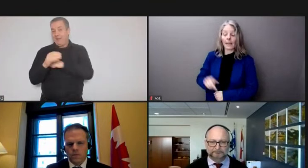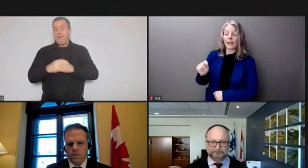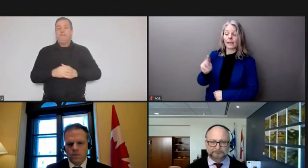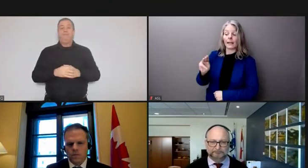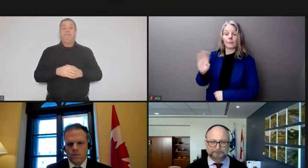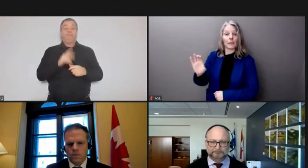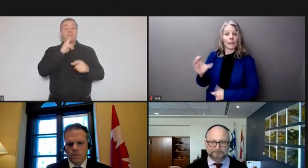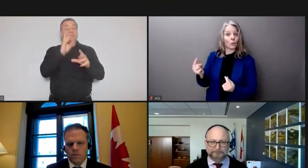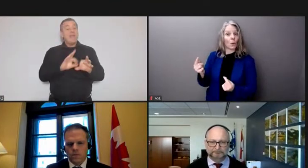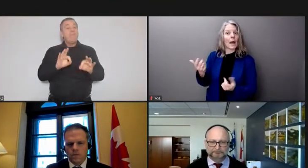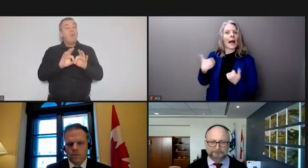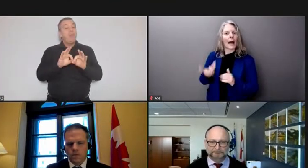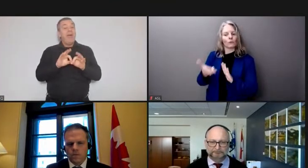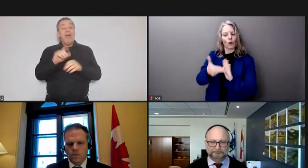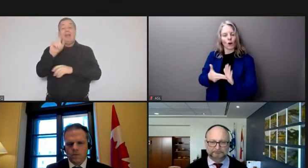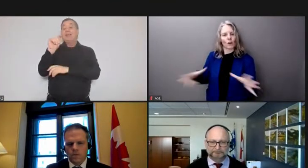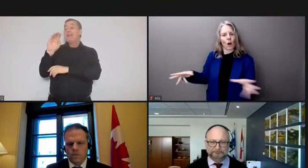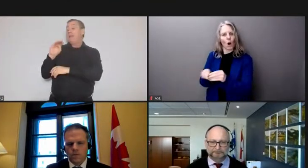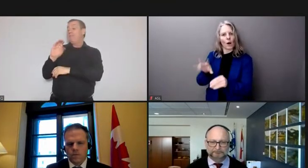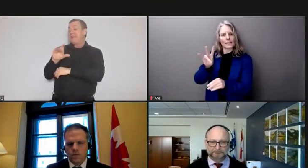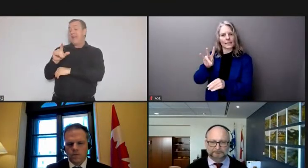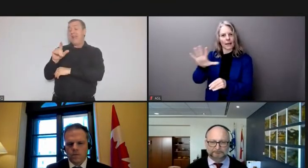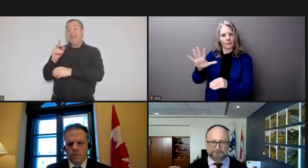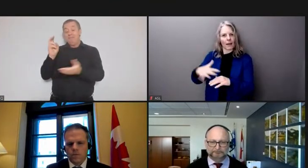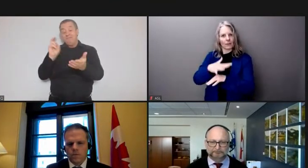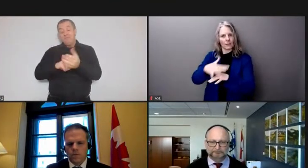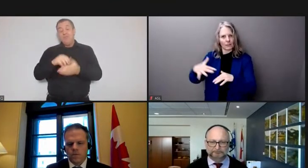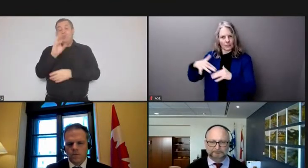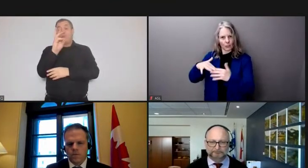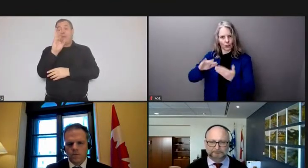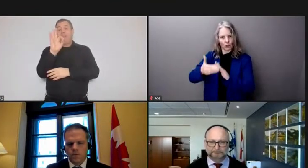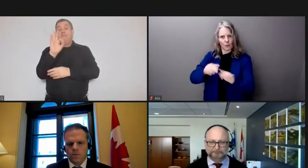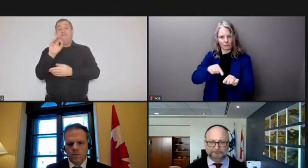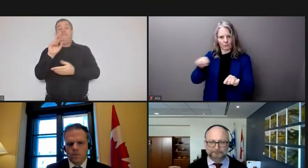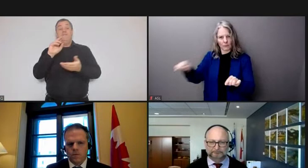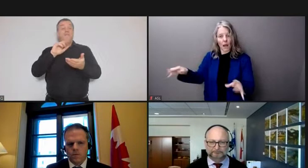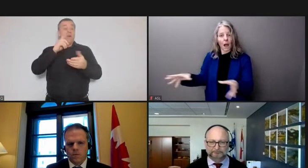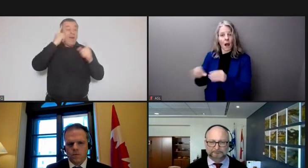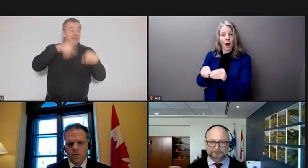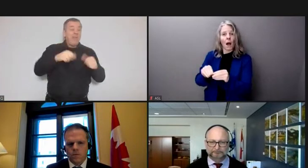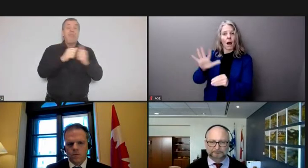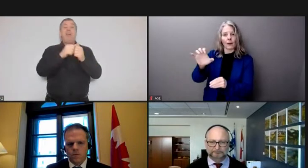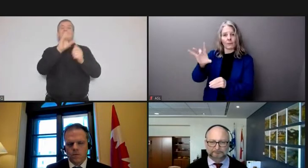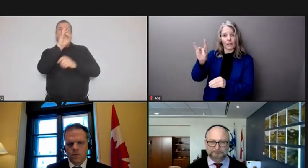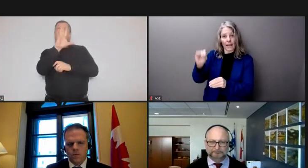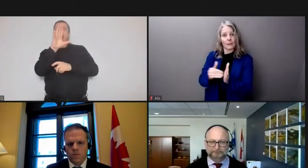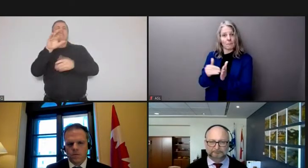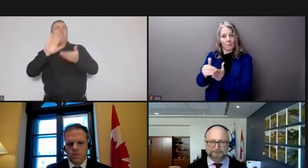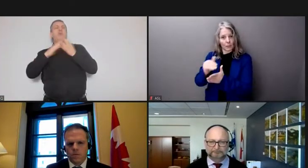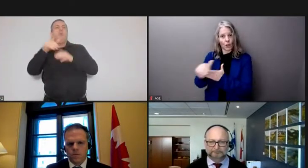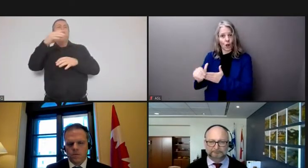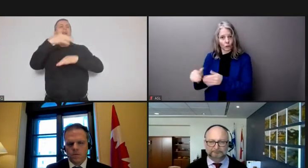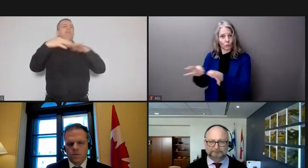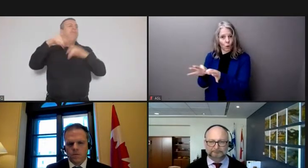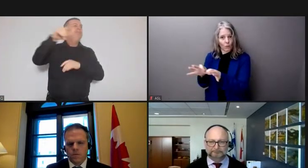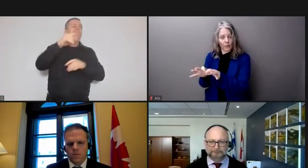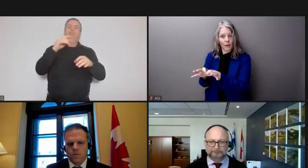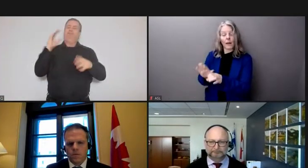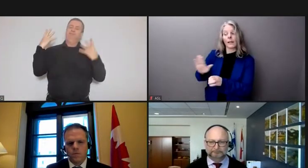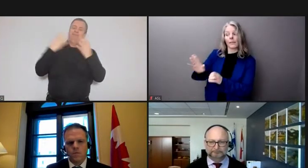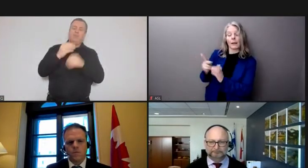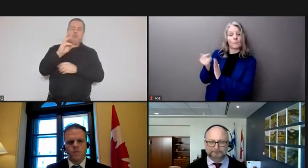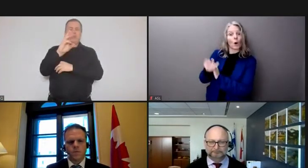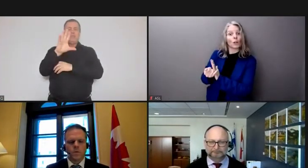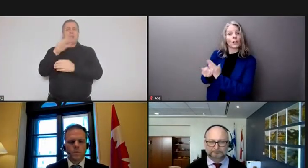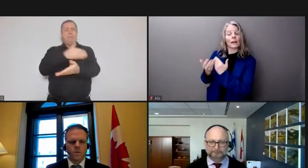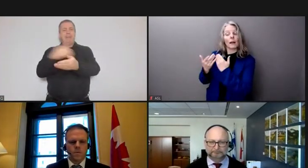with 75 indigenous communities worth more than 580 million dollars and the project will generate over 2